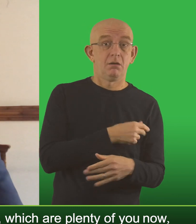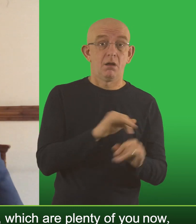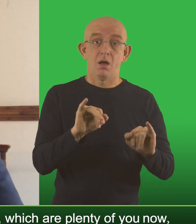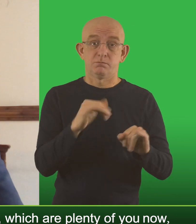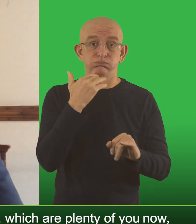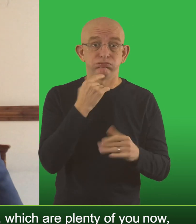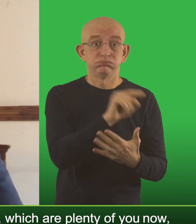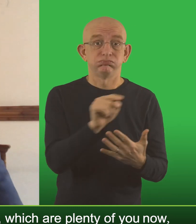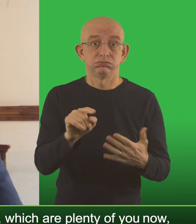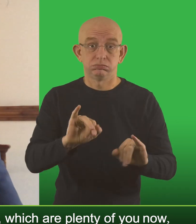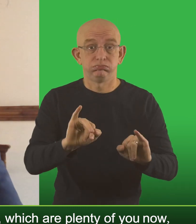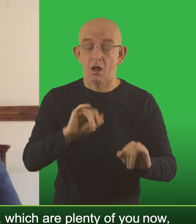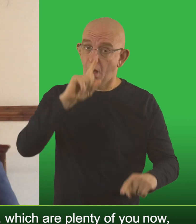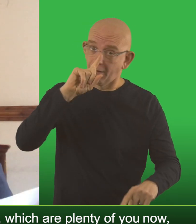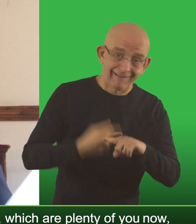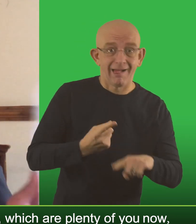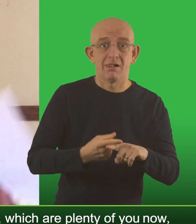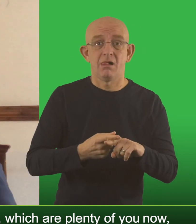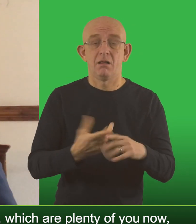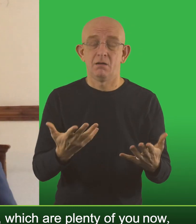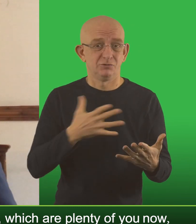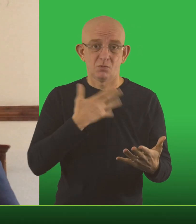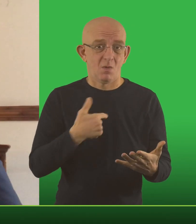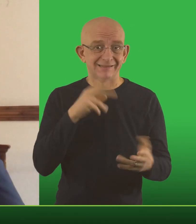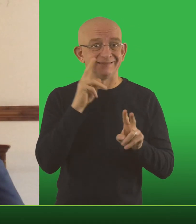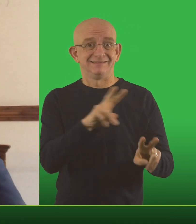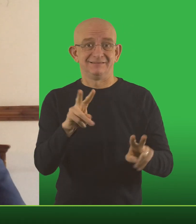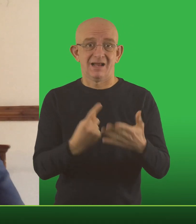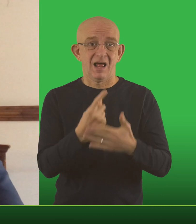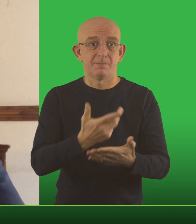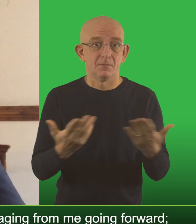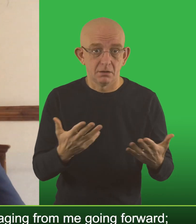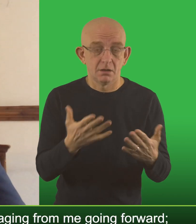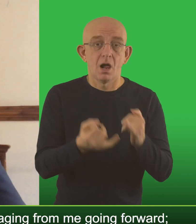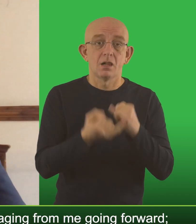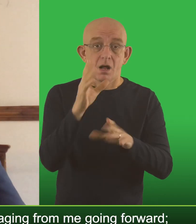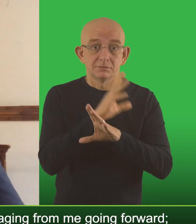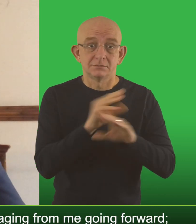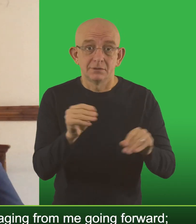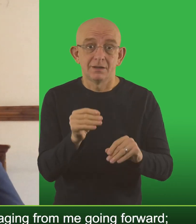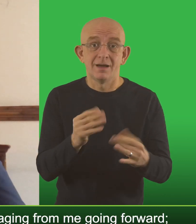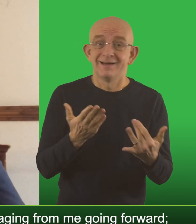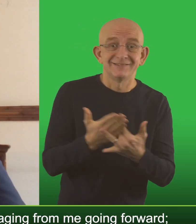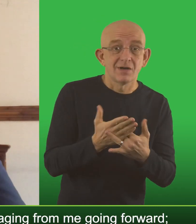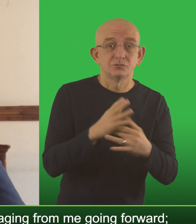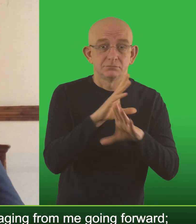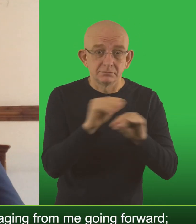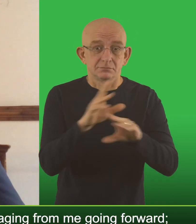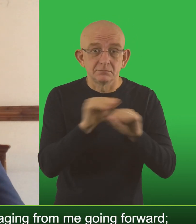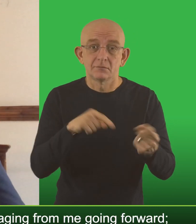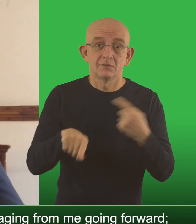of you now know that it's a horrible illness and I wouldn't wish that on anybody. So lastly the sort of the